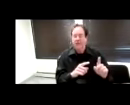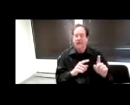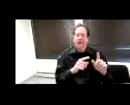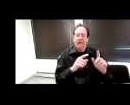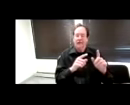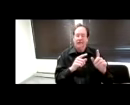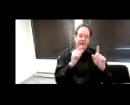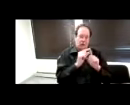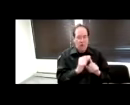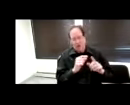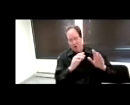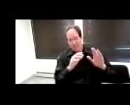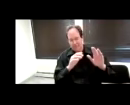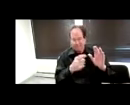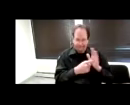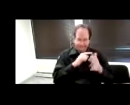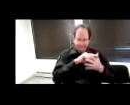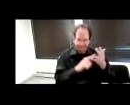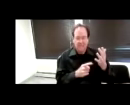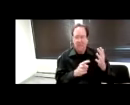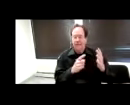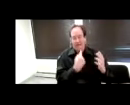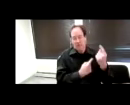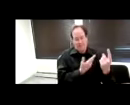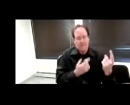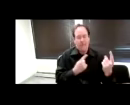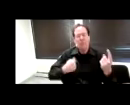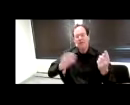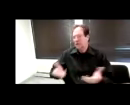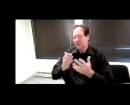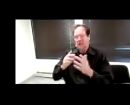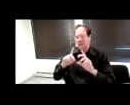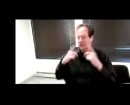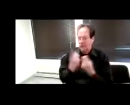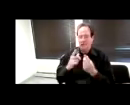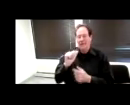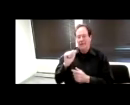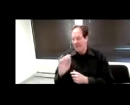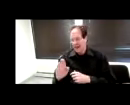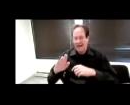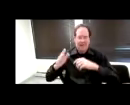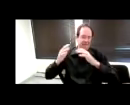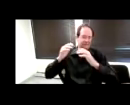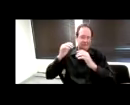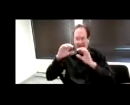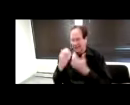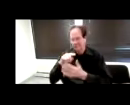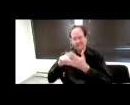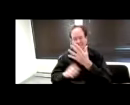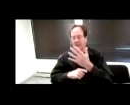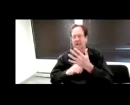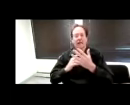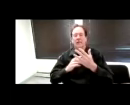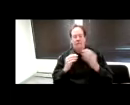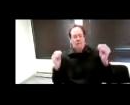do encourage departments, labs, and centers to think about going beyond the terms of the settlement and adding as